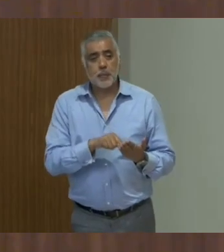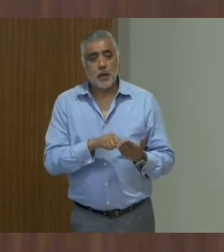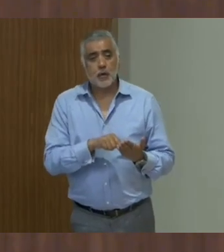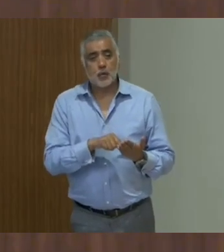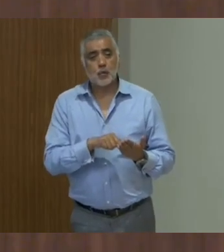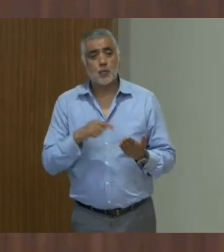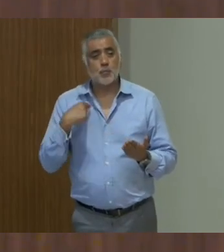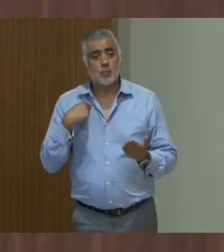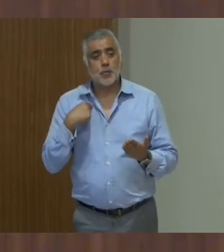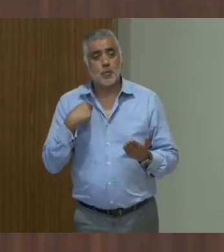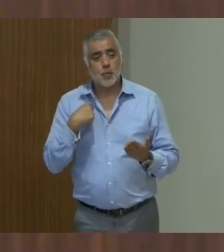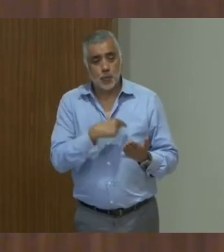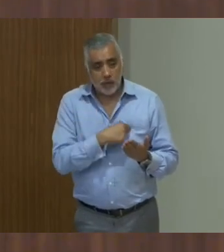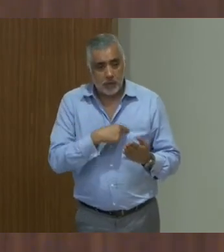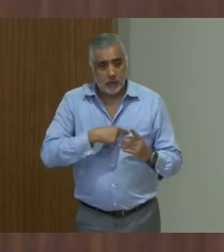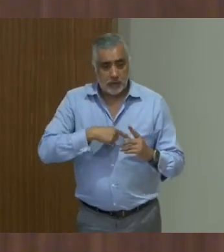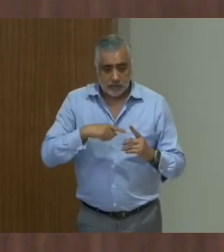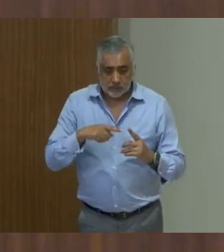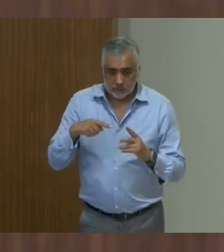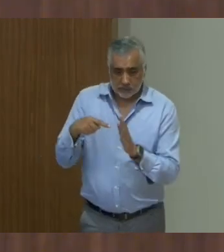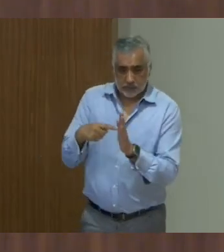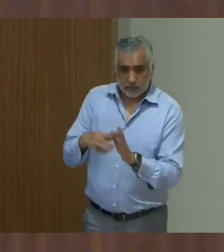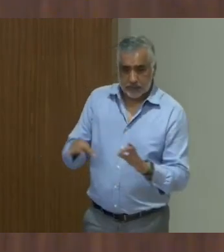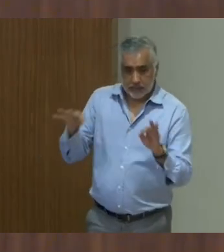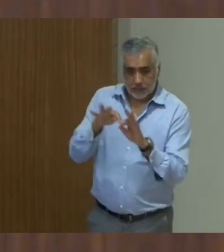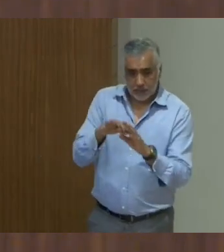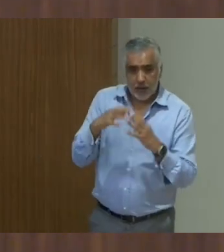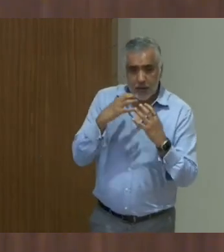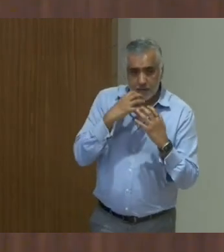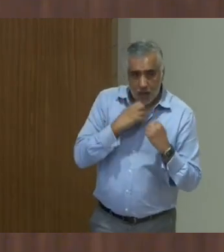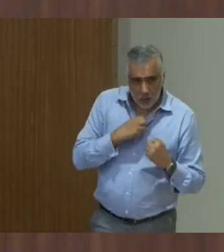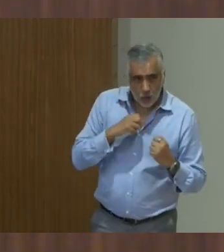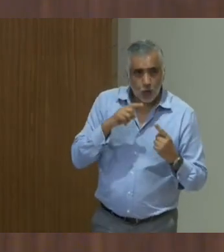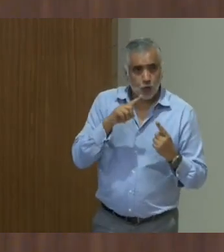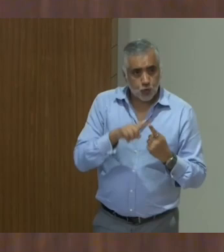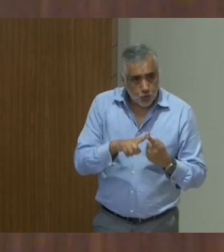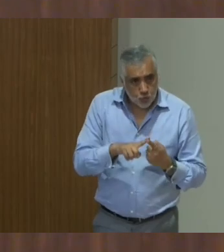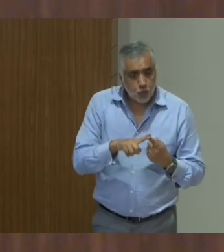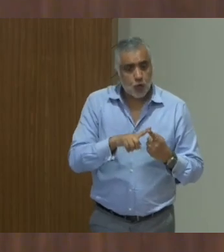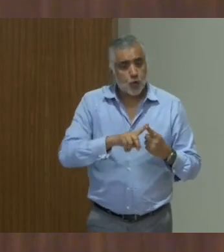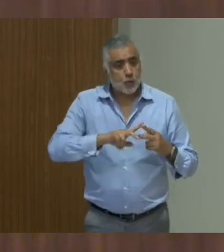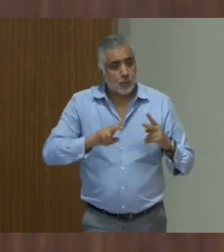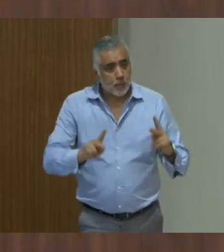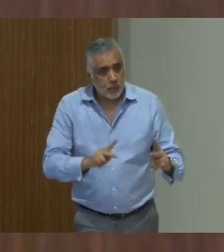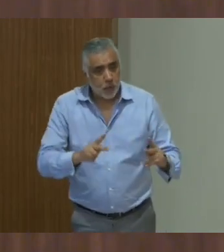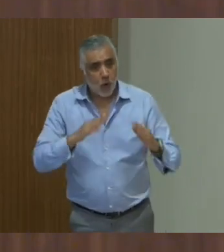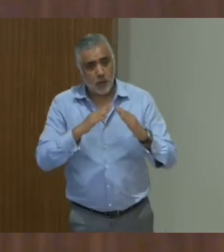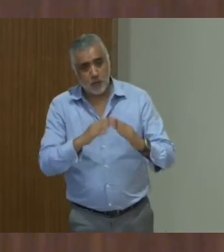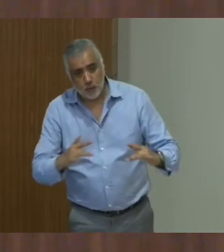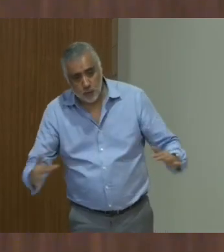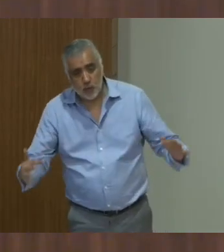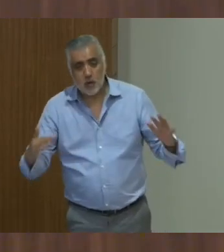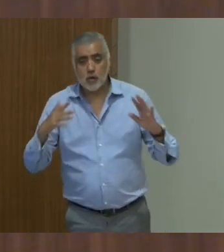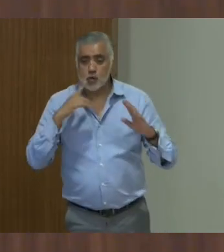of safety diversity was very limited and the diversity, the experience of diversity was restrictive. So it was a